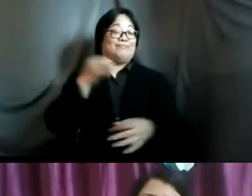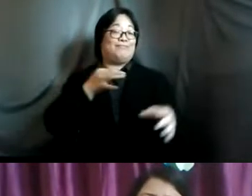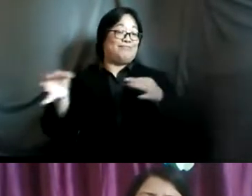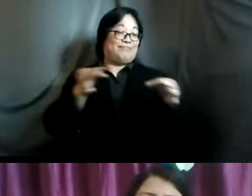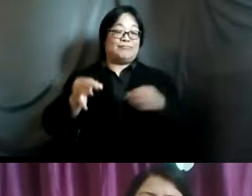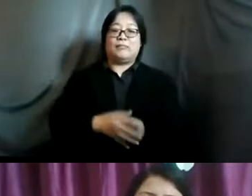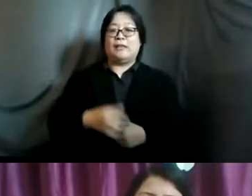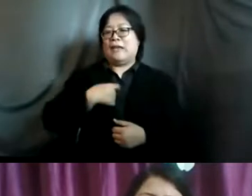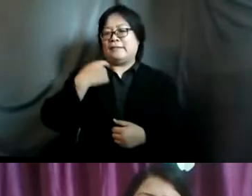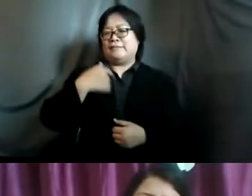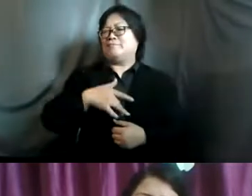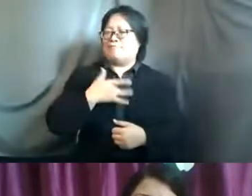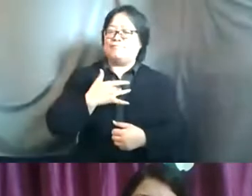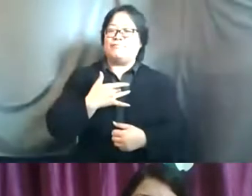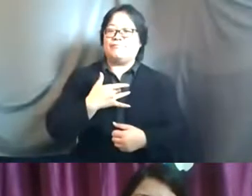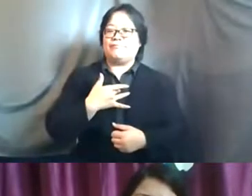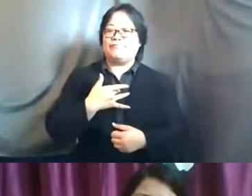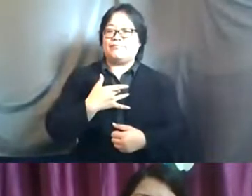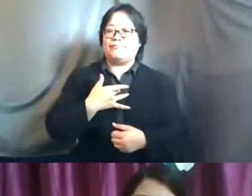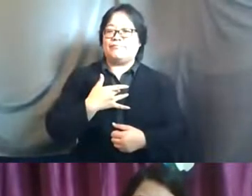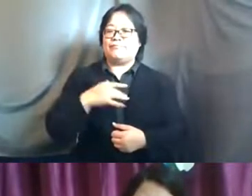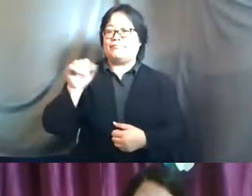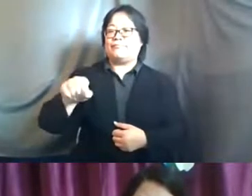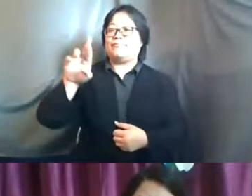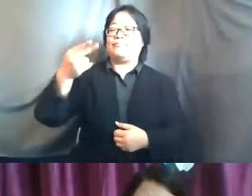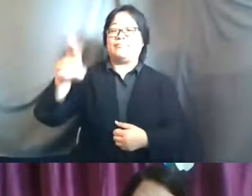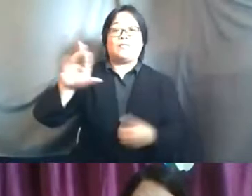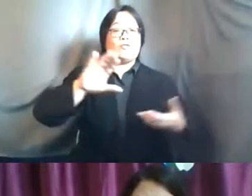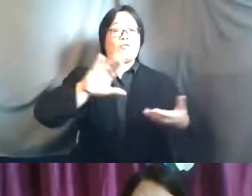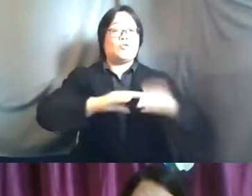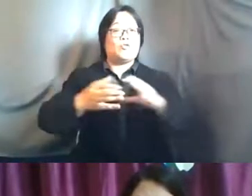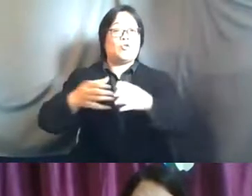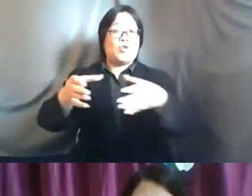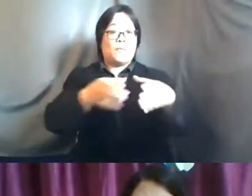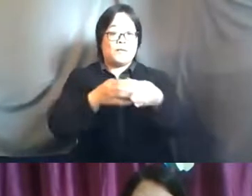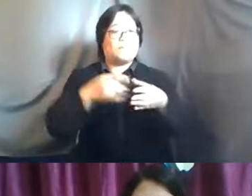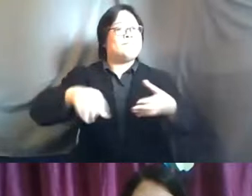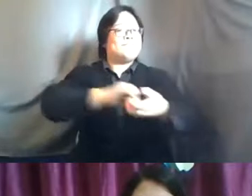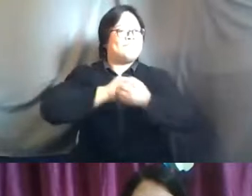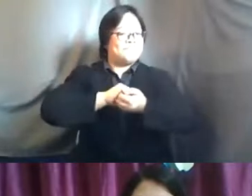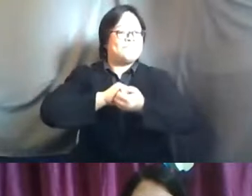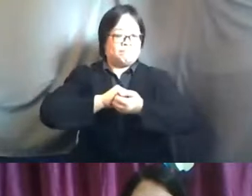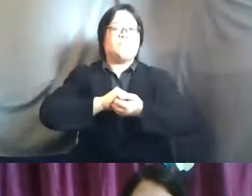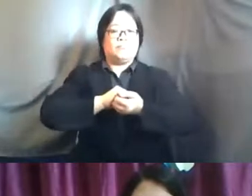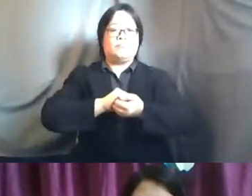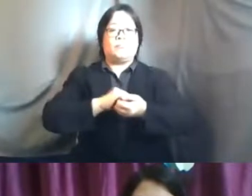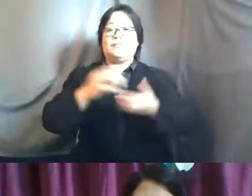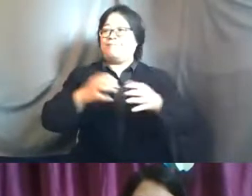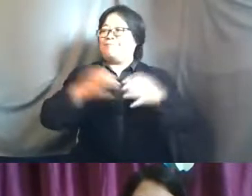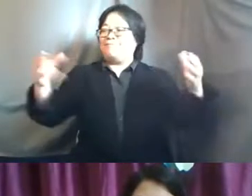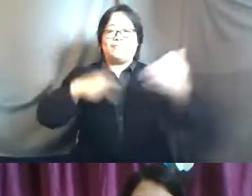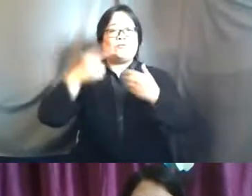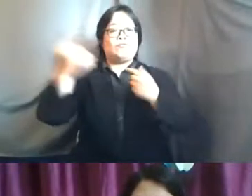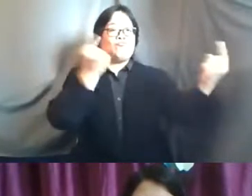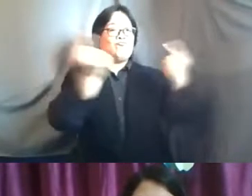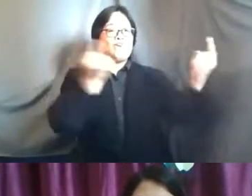i feel like uh in the srhr community we get together when we have big events like this so we're